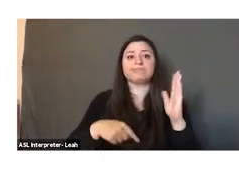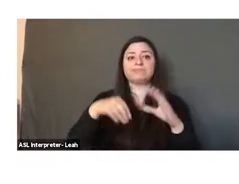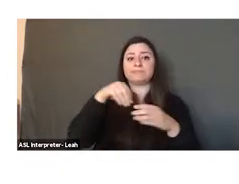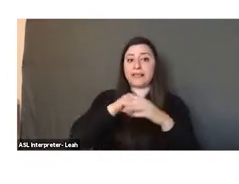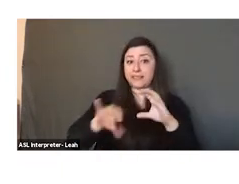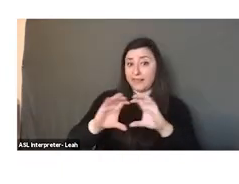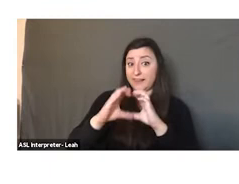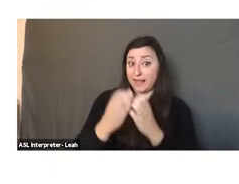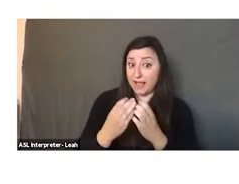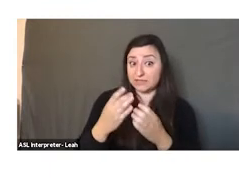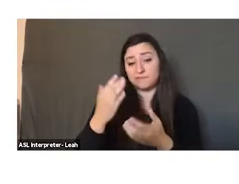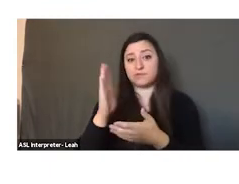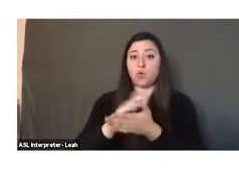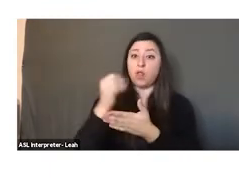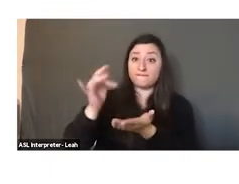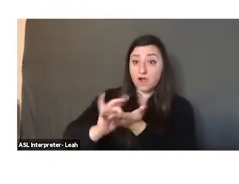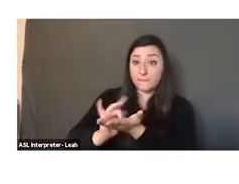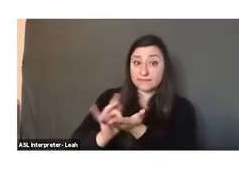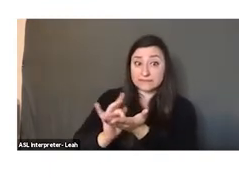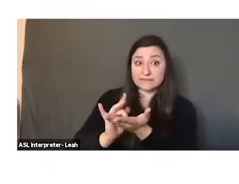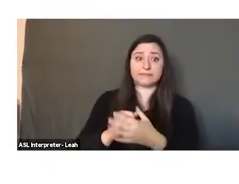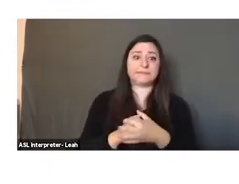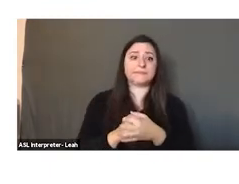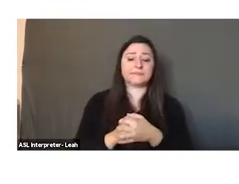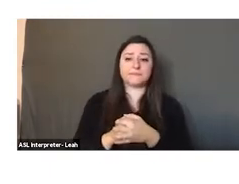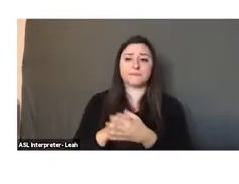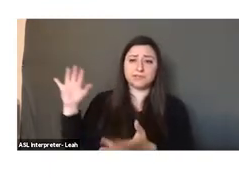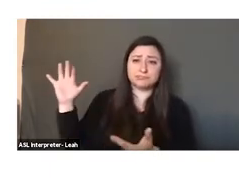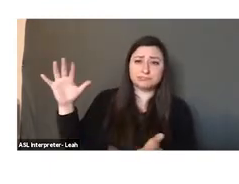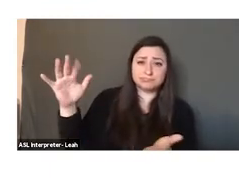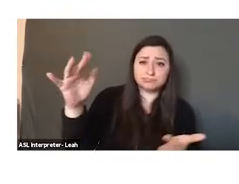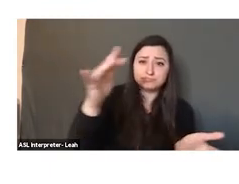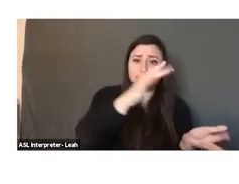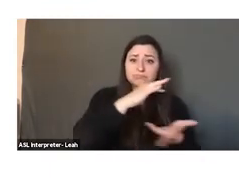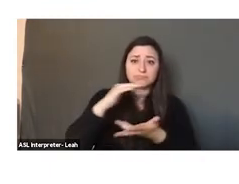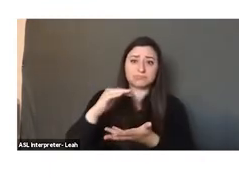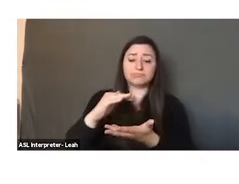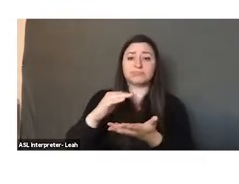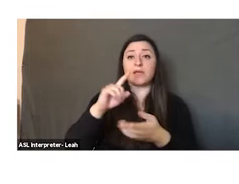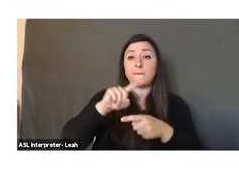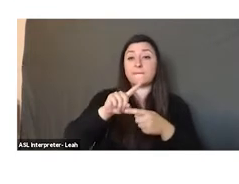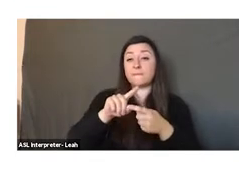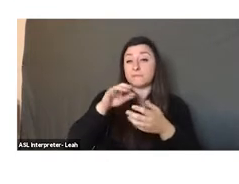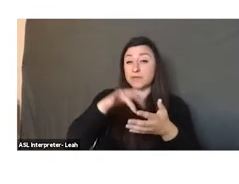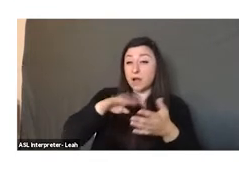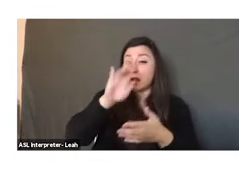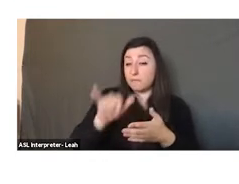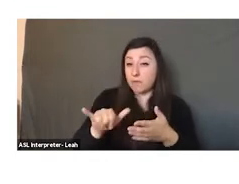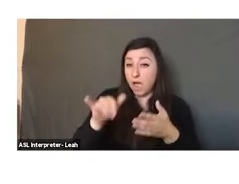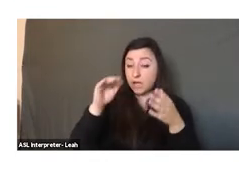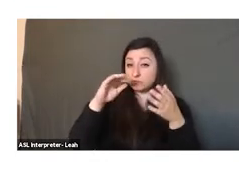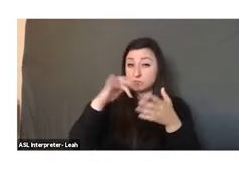Baghdad from all over the world were collected. And as these could be read only by scholars, the translation